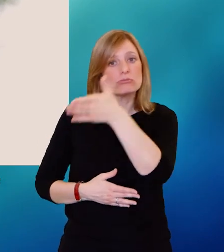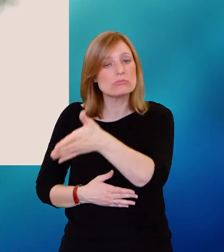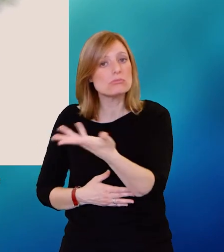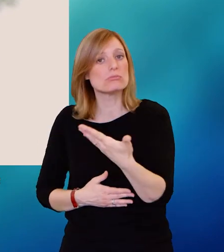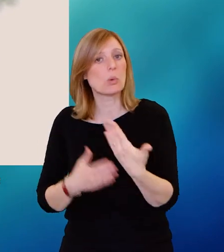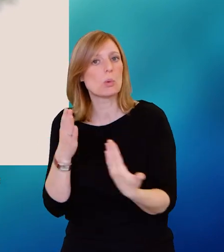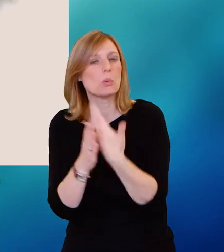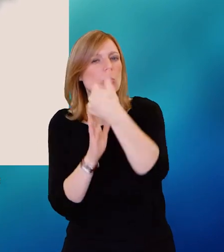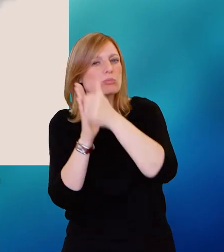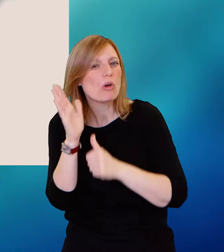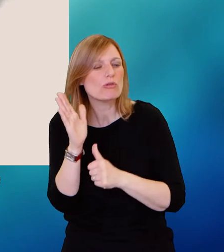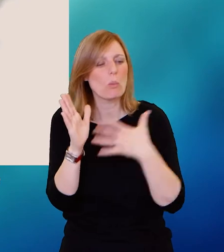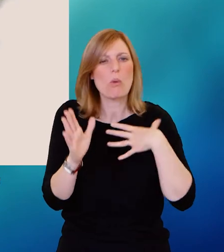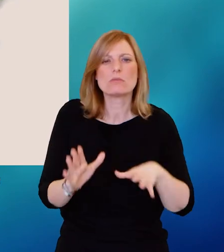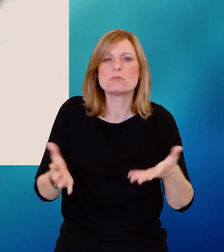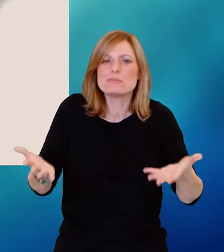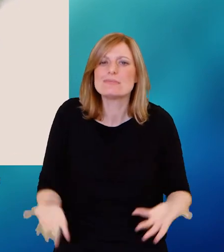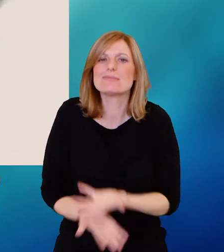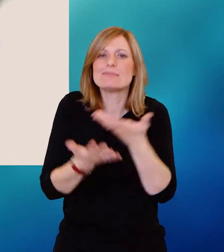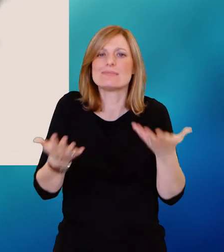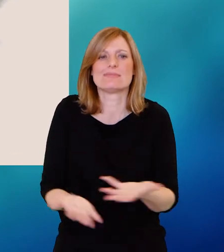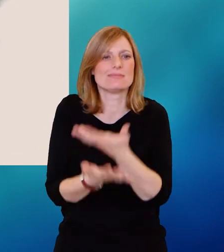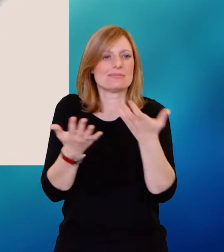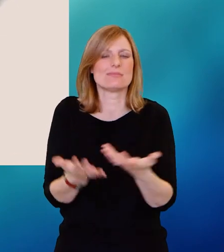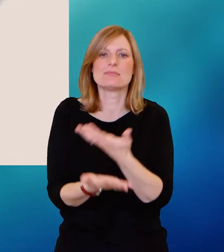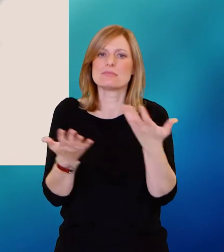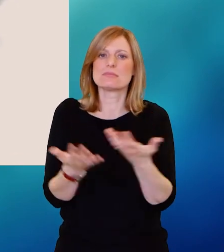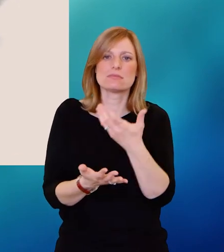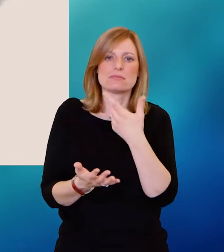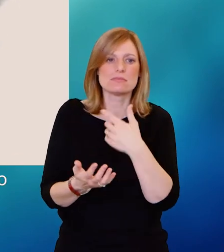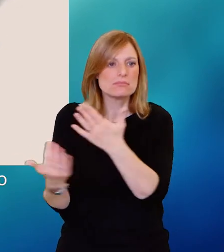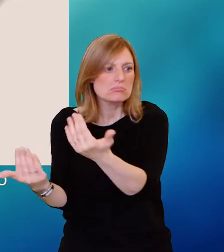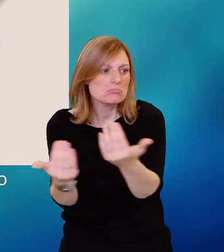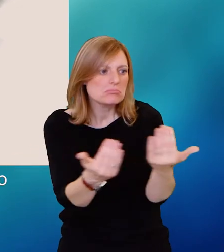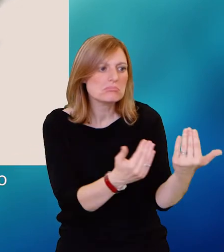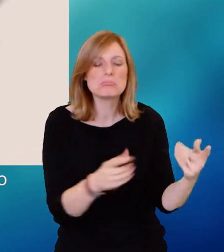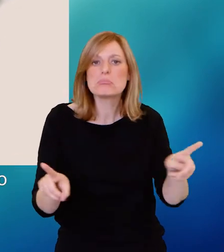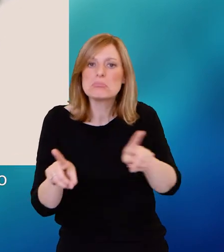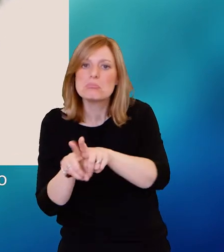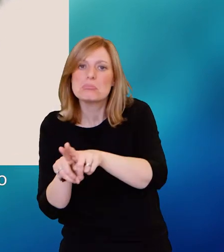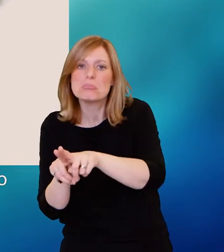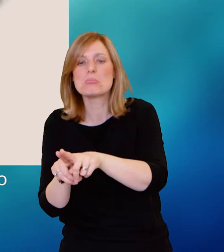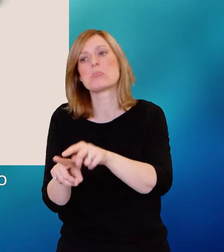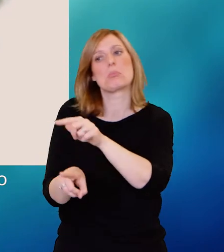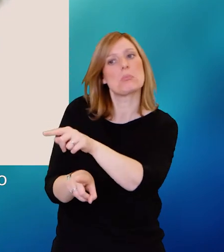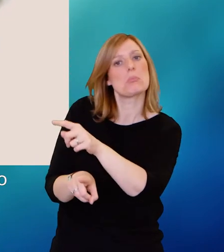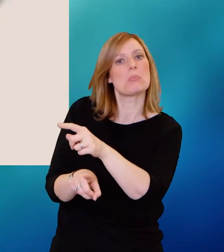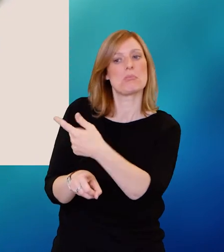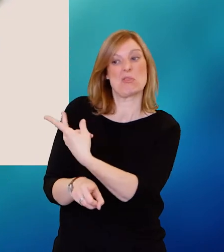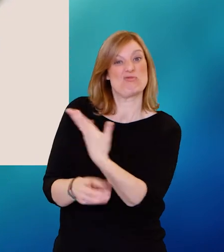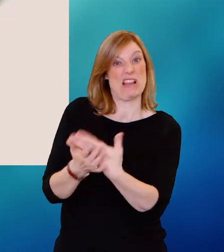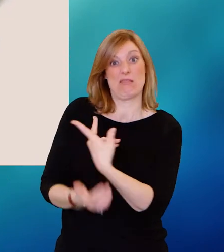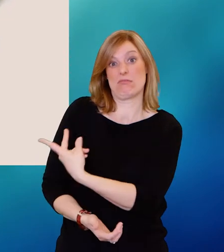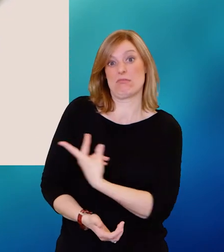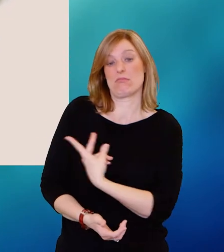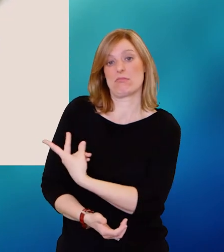up, this angling programme and getting people to come out with him. I came out the first time about three months ago and it